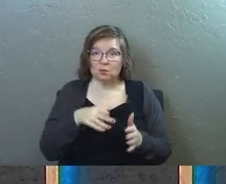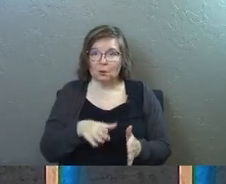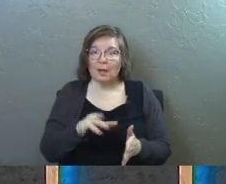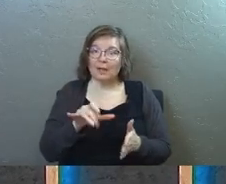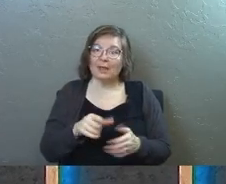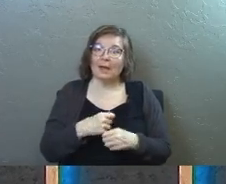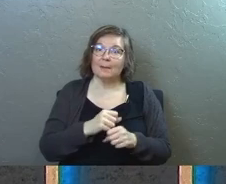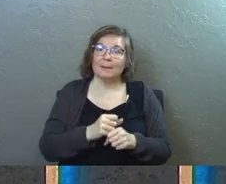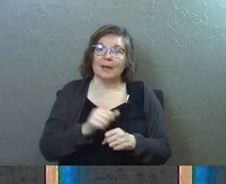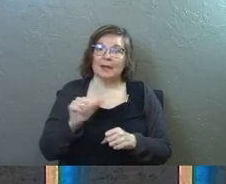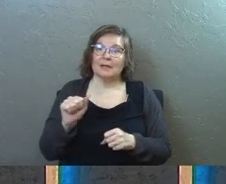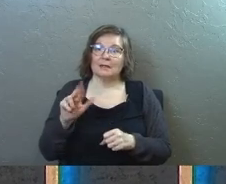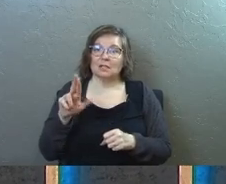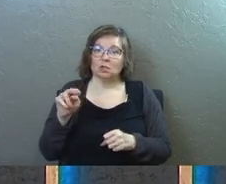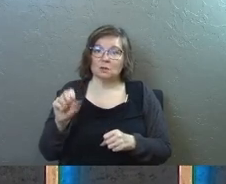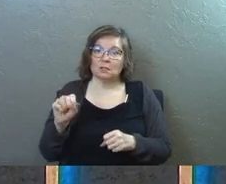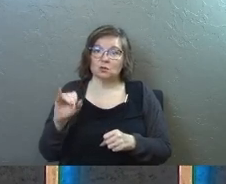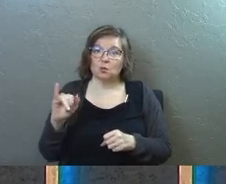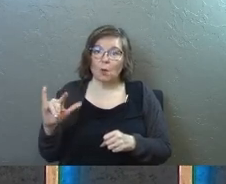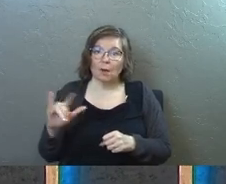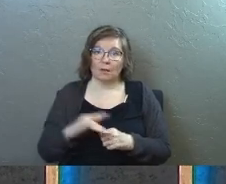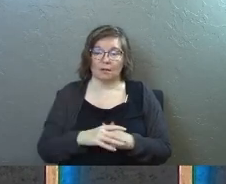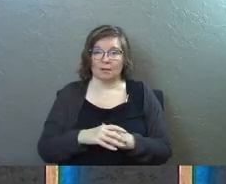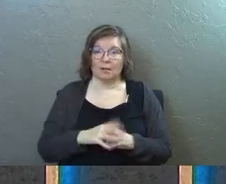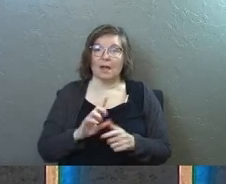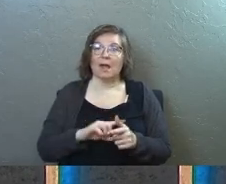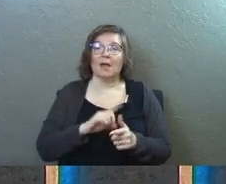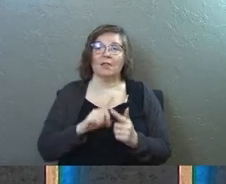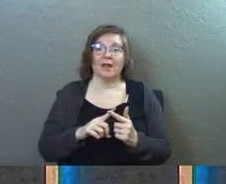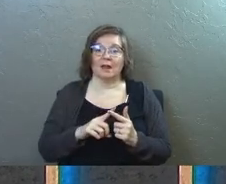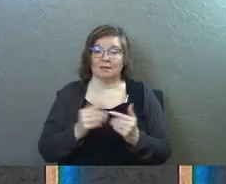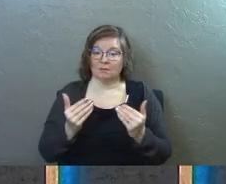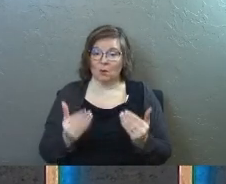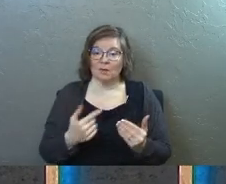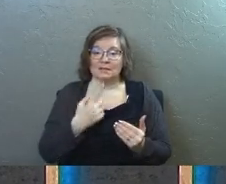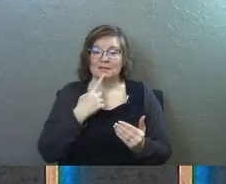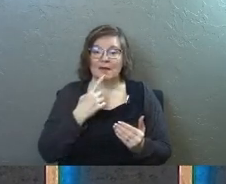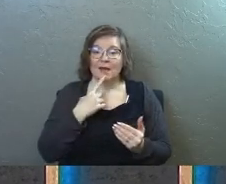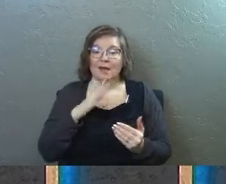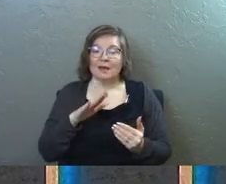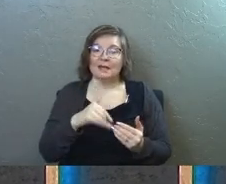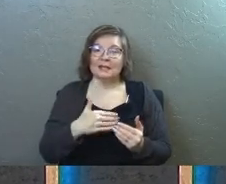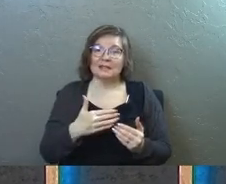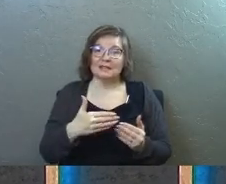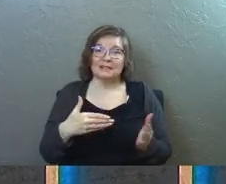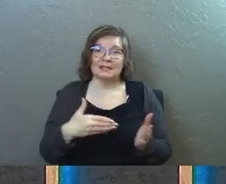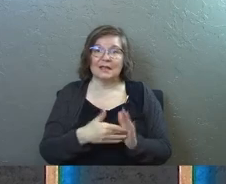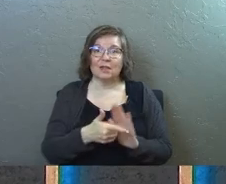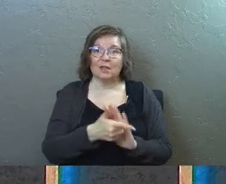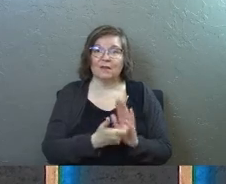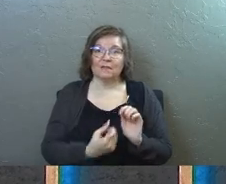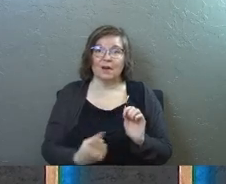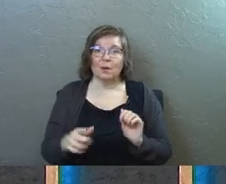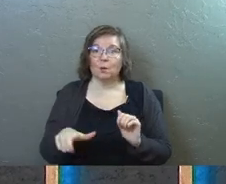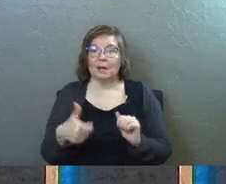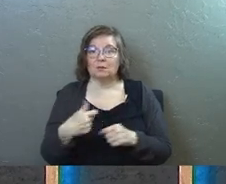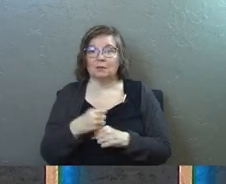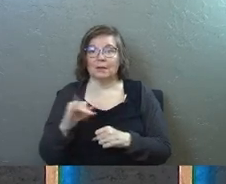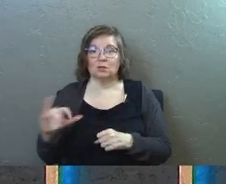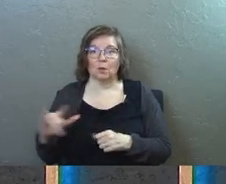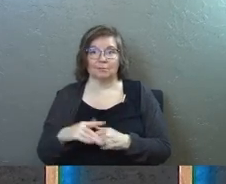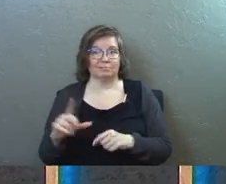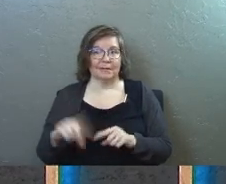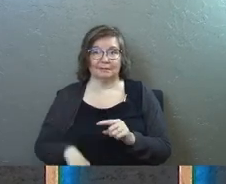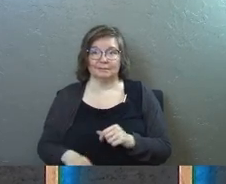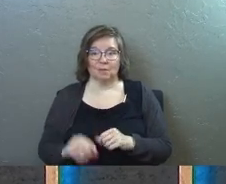this way and that makes Aaron's oil and then he goes right on to say he's like and it's against the law for anybody else to make this